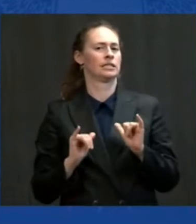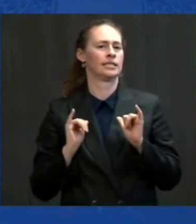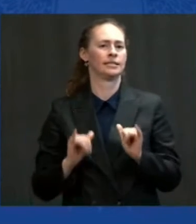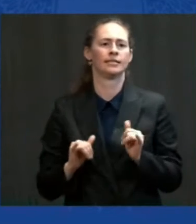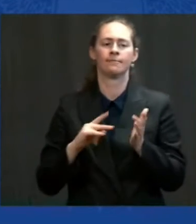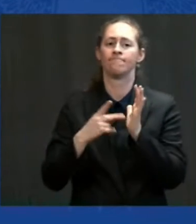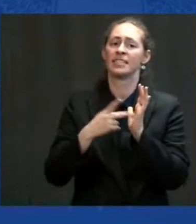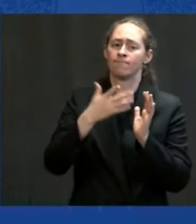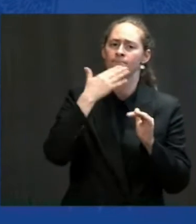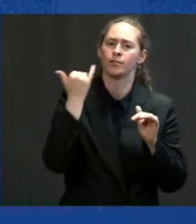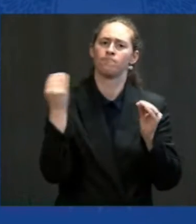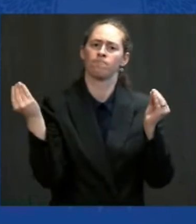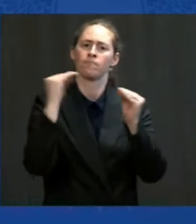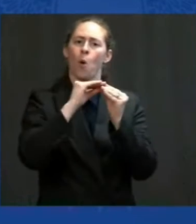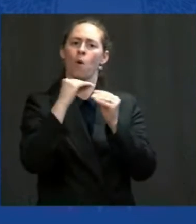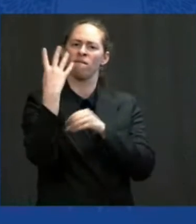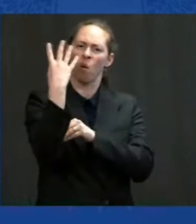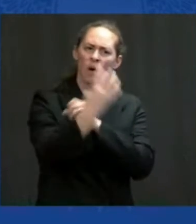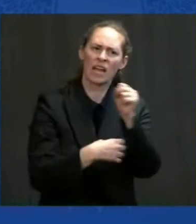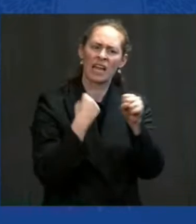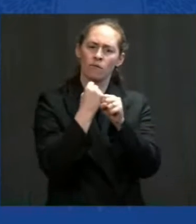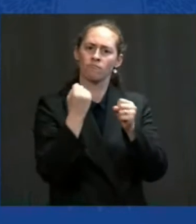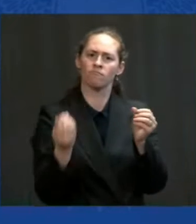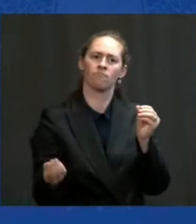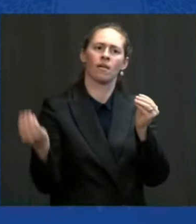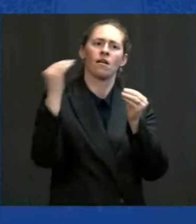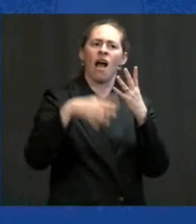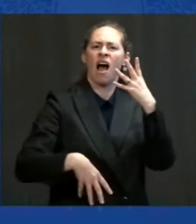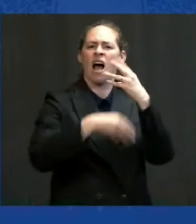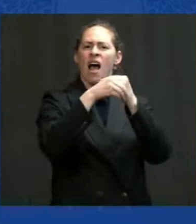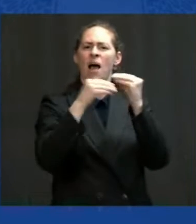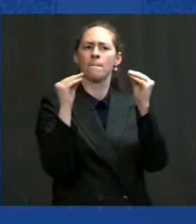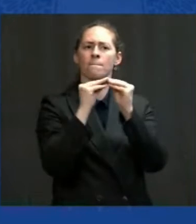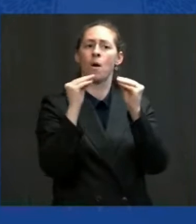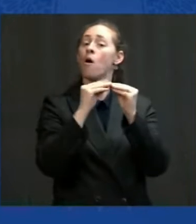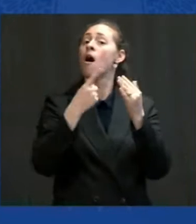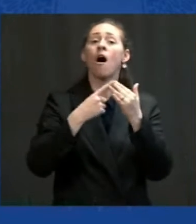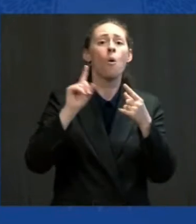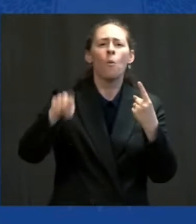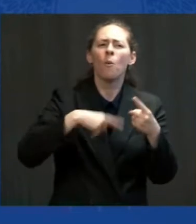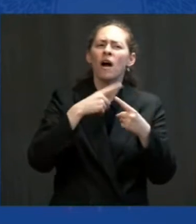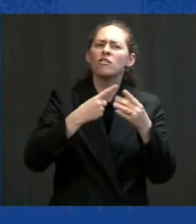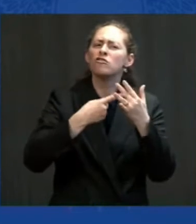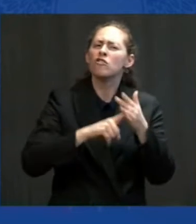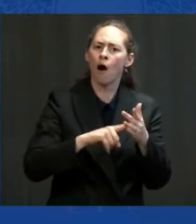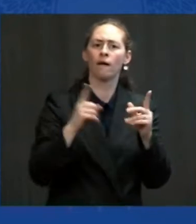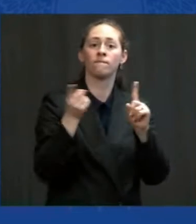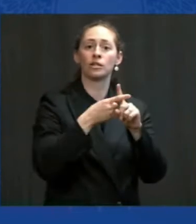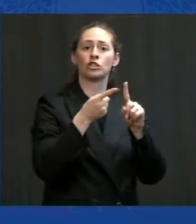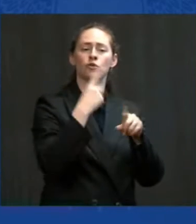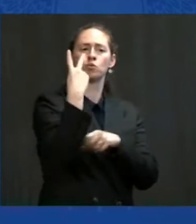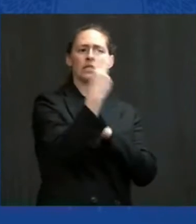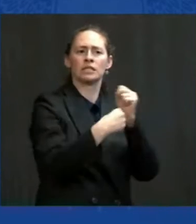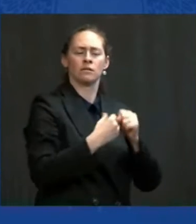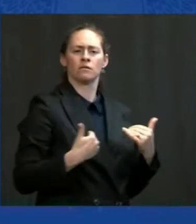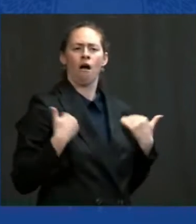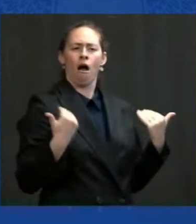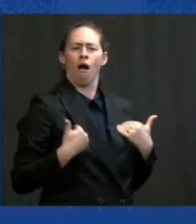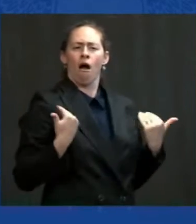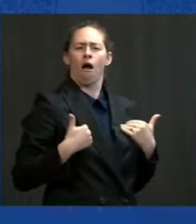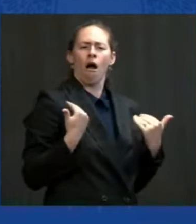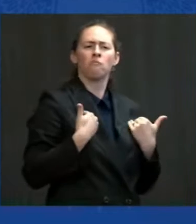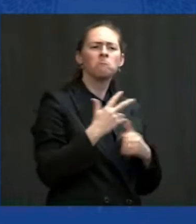for every person in America, starting with providing two years of universal, high-quality preschool for three- and four-year-olds,